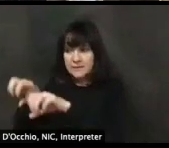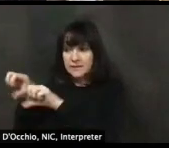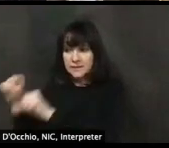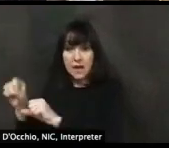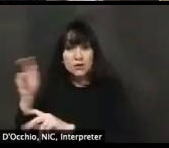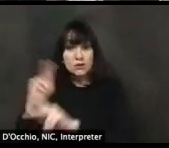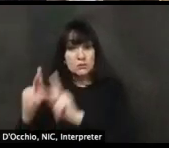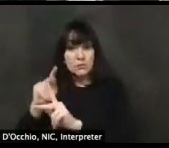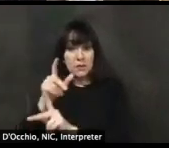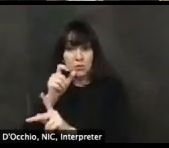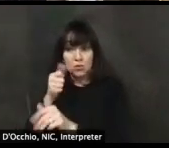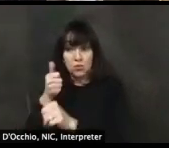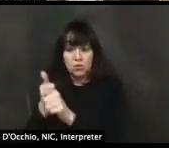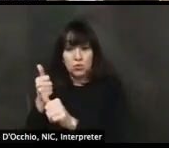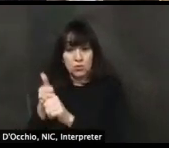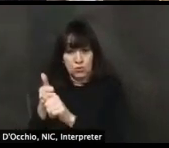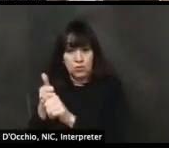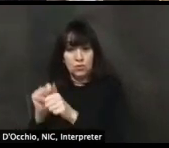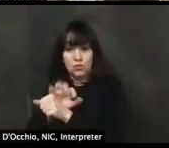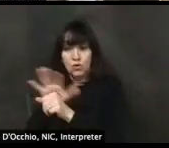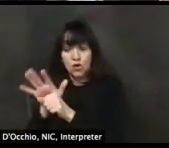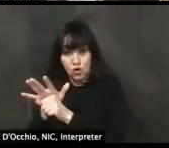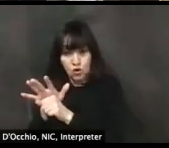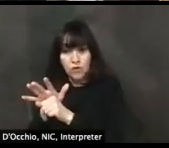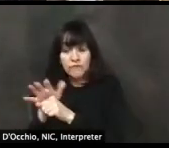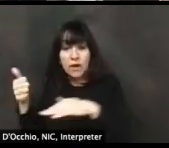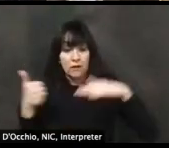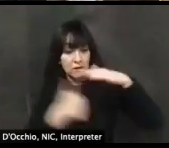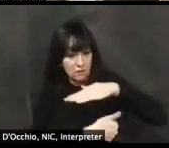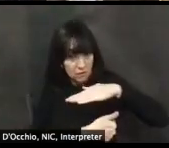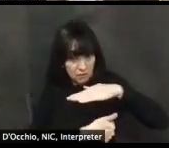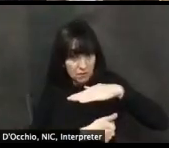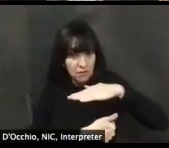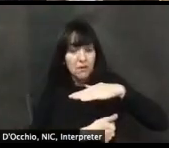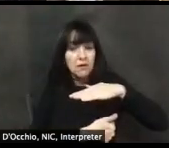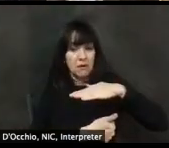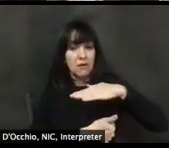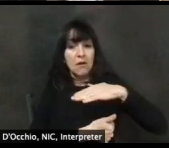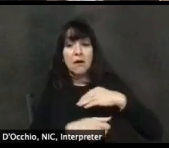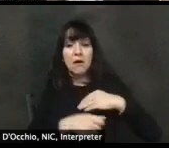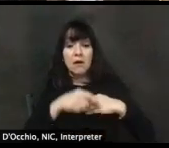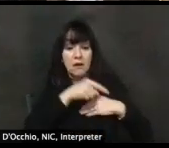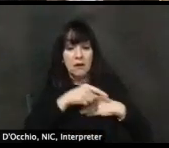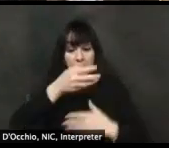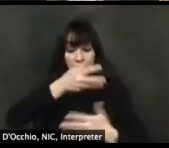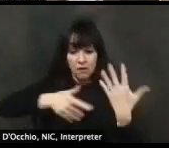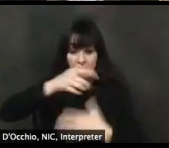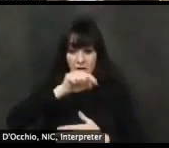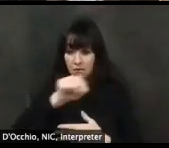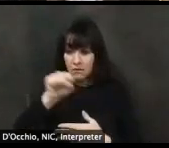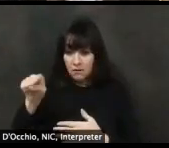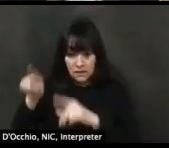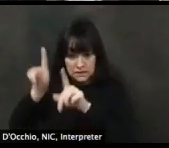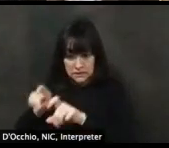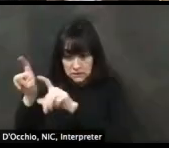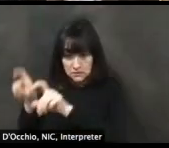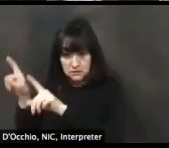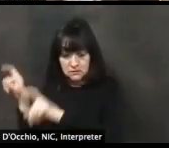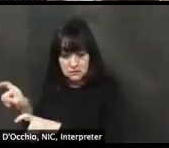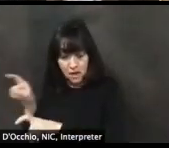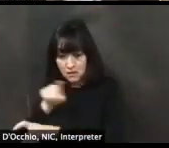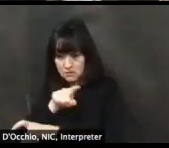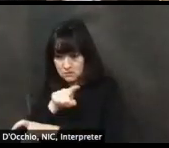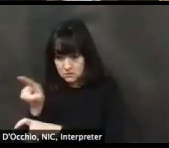their, uh, direct contacts and keeping them quarantined, we're going to better be able to, uh, decrease the spread and, and